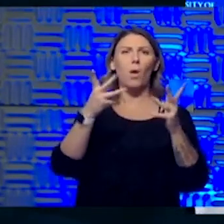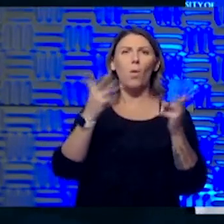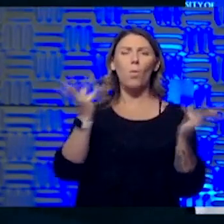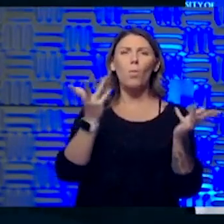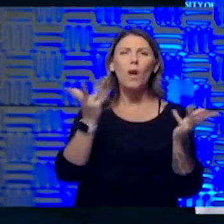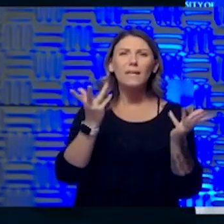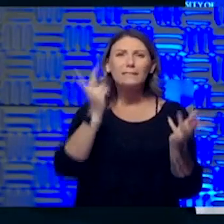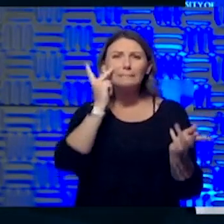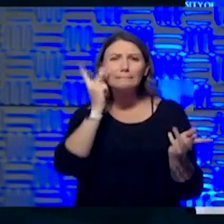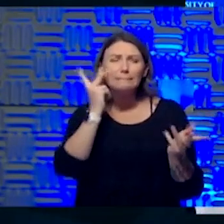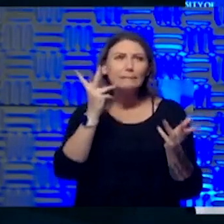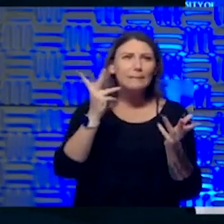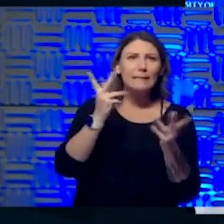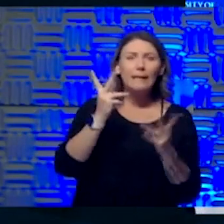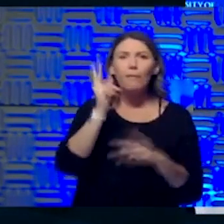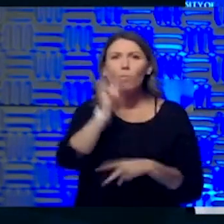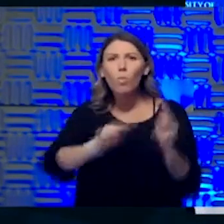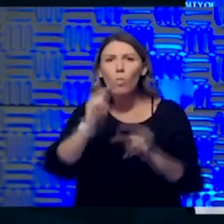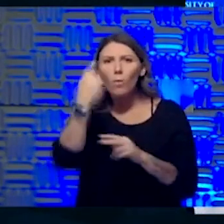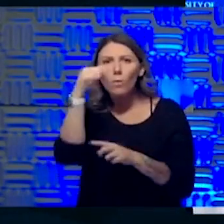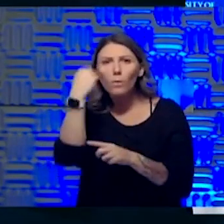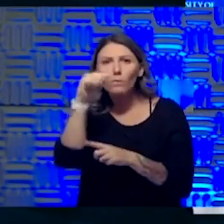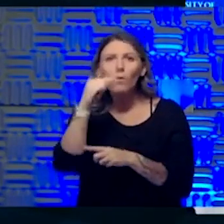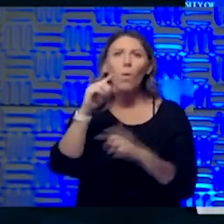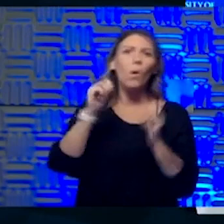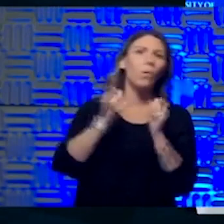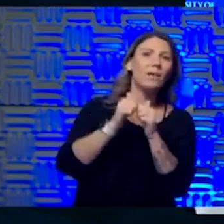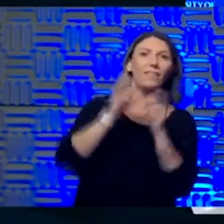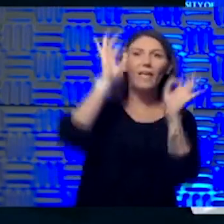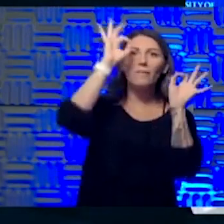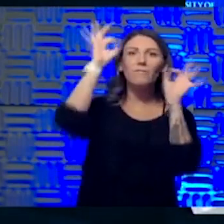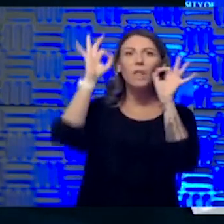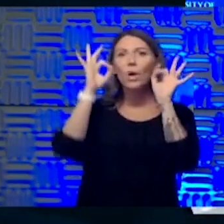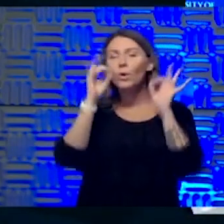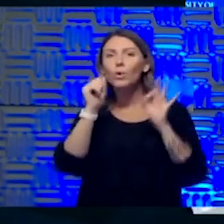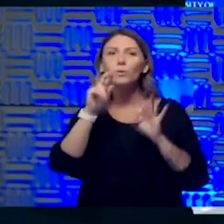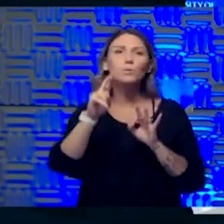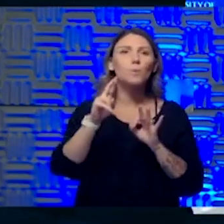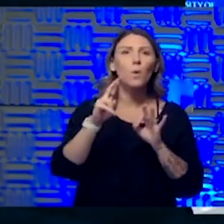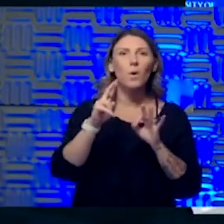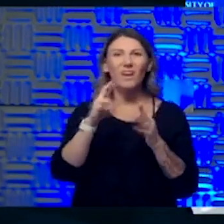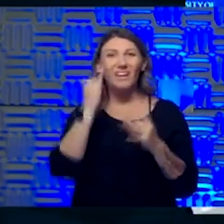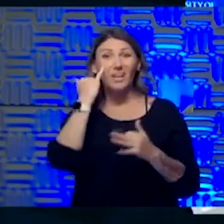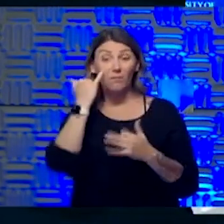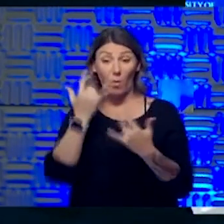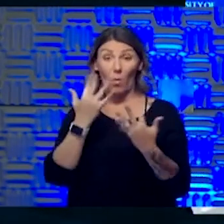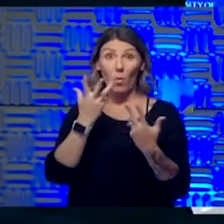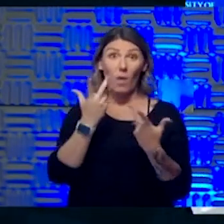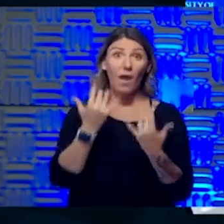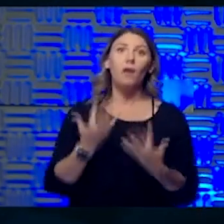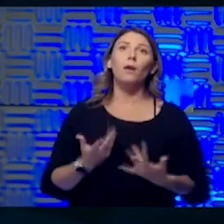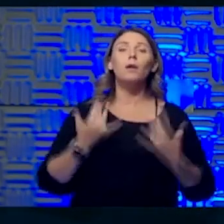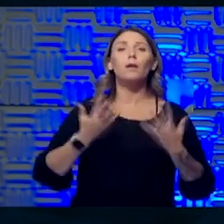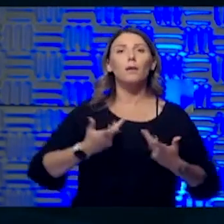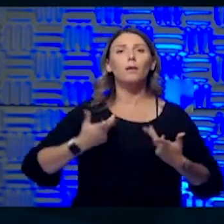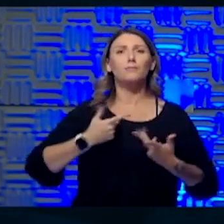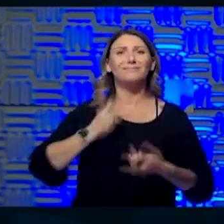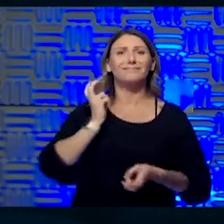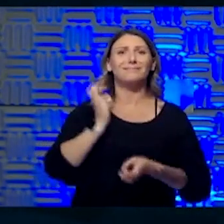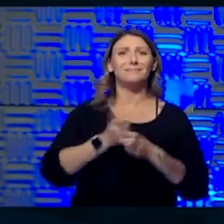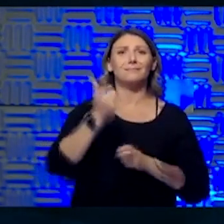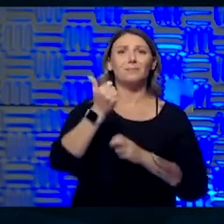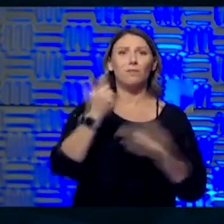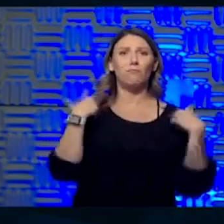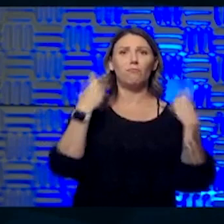Well, what can we tell our patients? Cause I think the longer people wait, the harder it is to recover. Yeah, there are, you know, that's the case